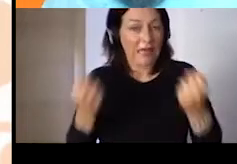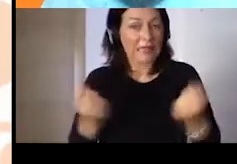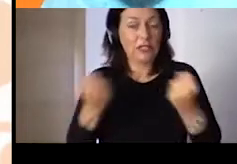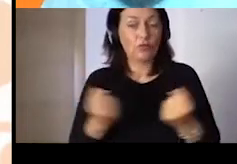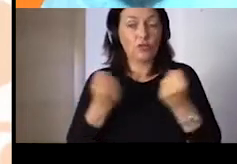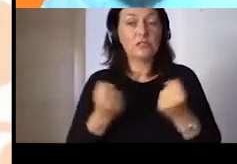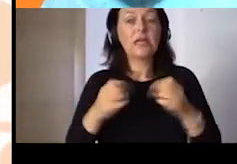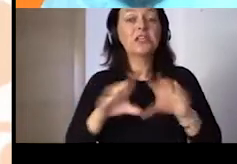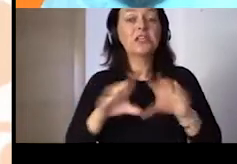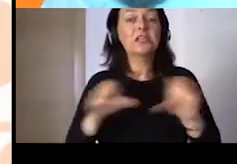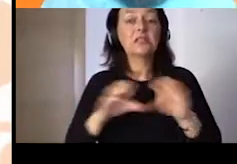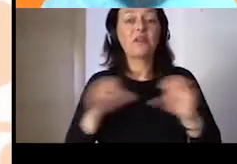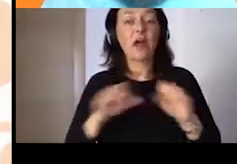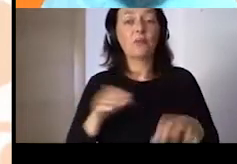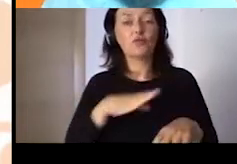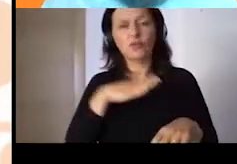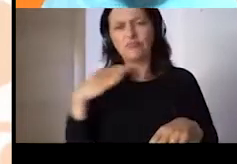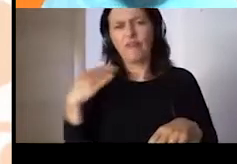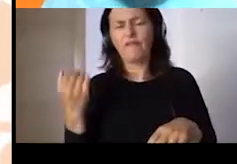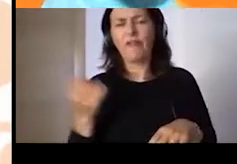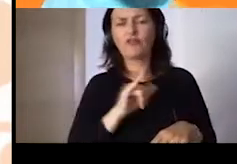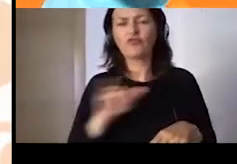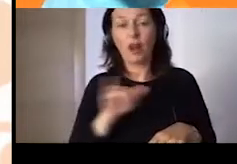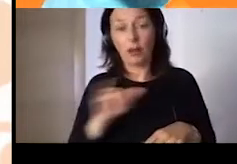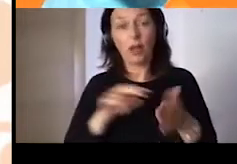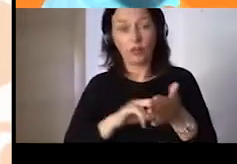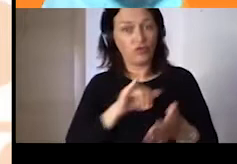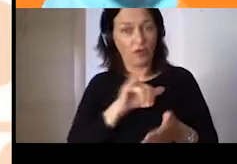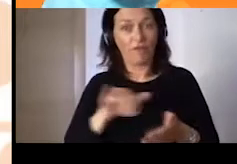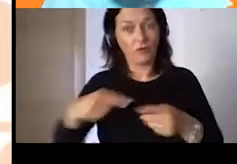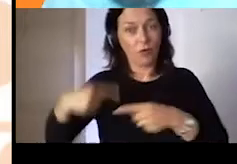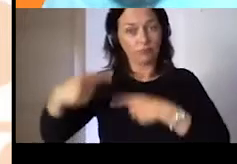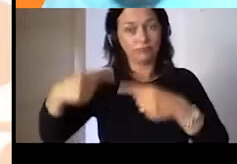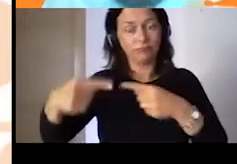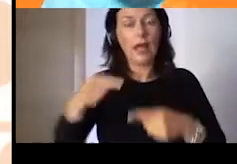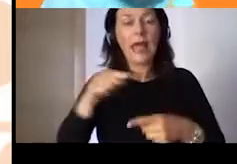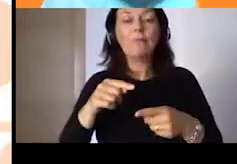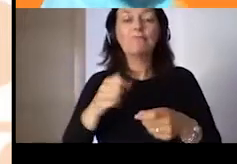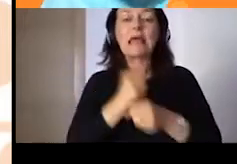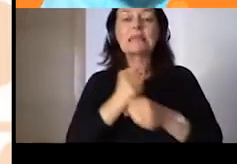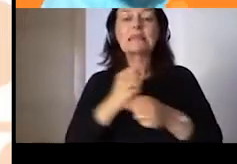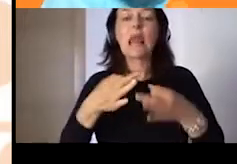It's a workshop between elderly people and young people